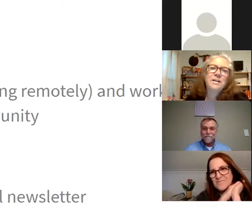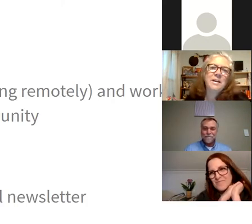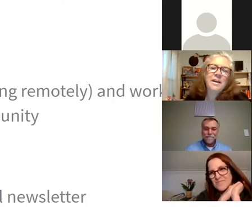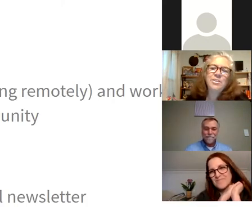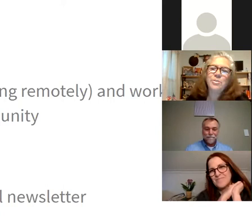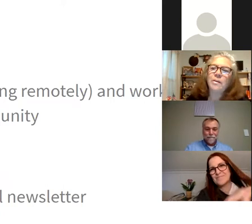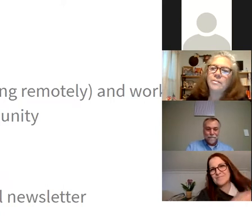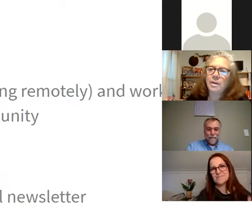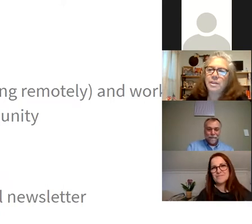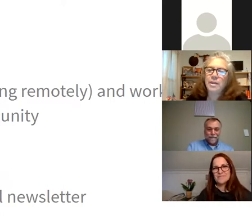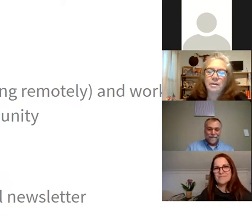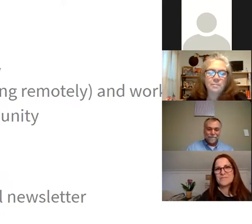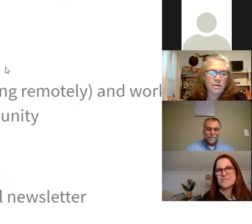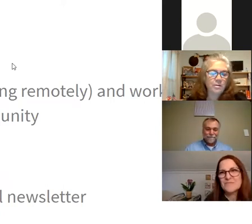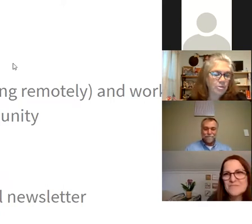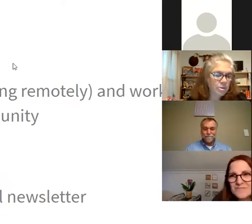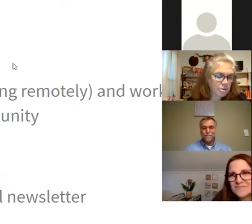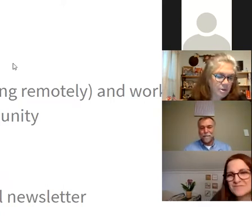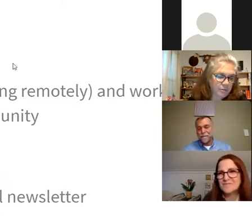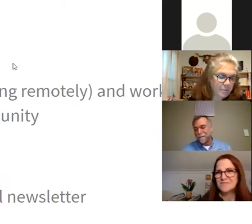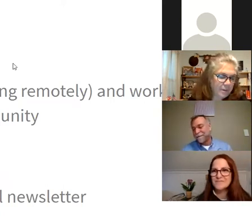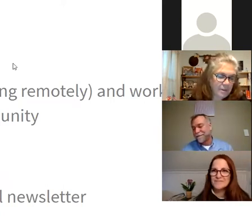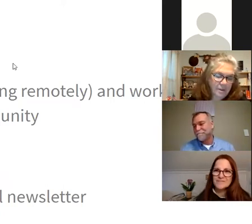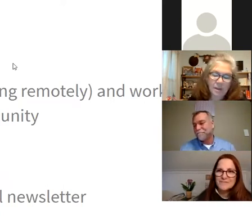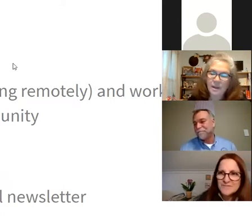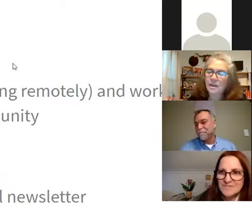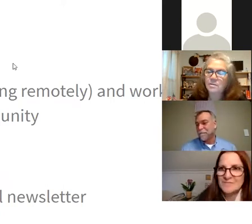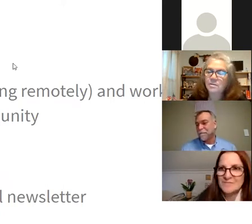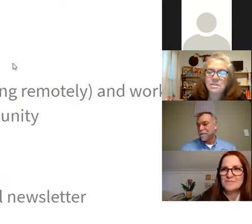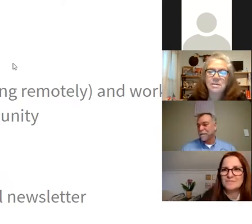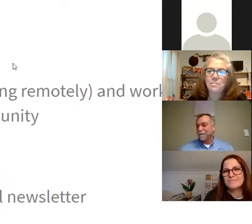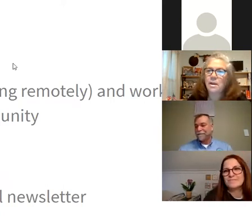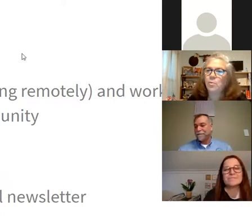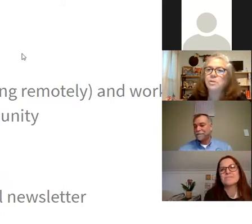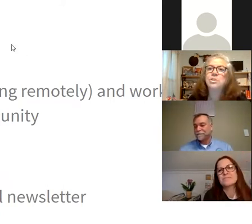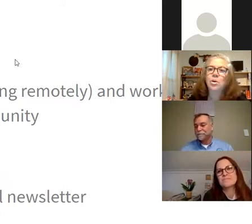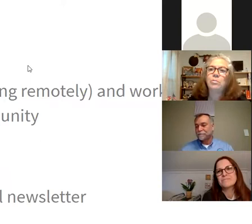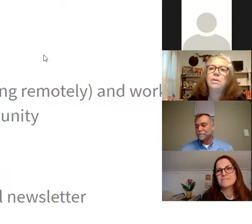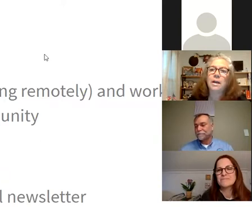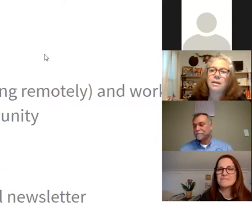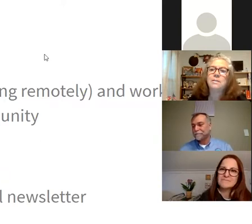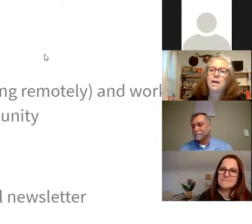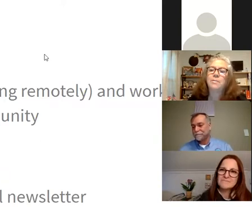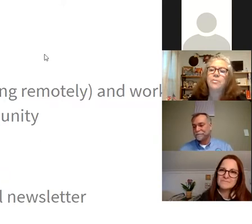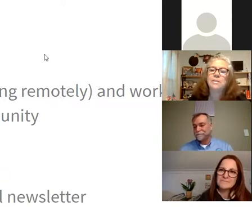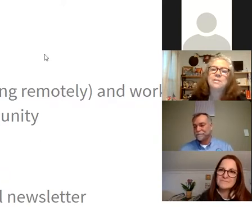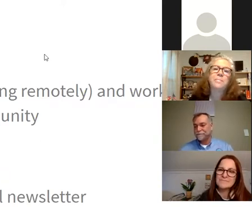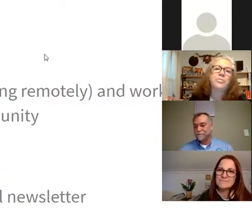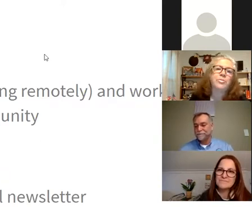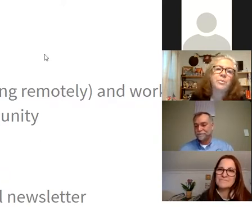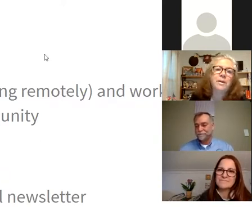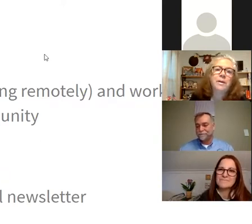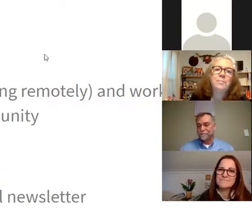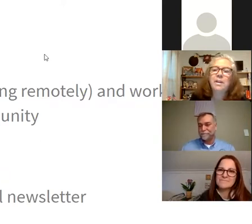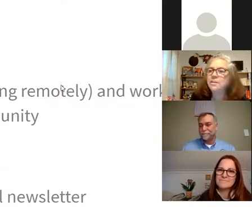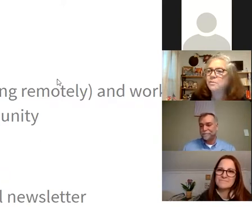you, Doug. And I do also want to thank Mayor Joe Curtatone for being an outstanding mayor. We're so lucky in a time of crisis. I've been